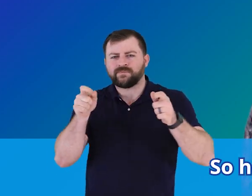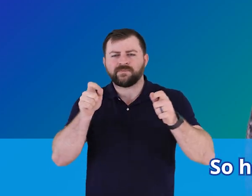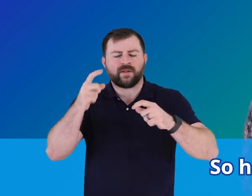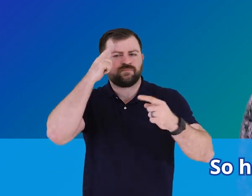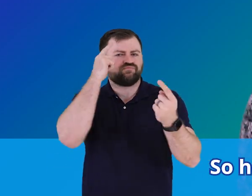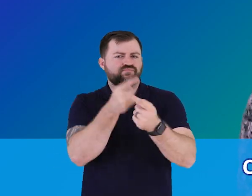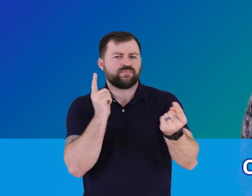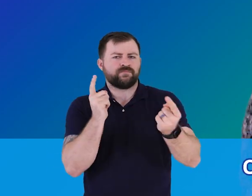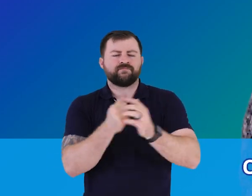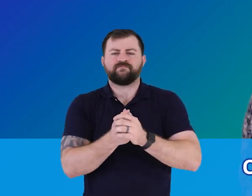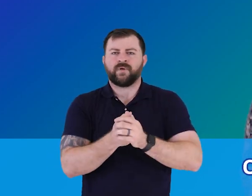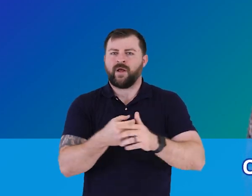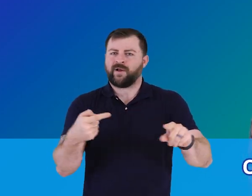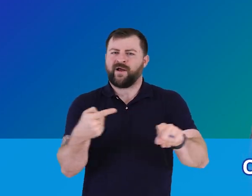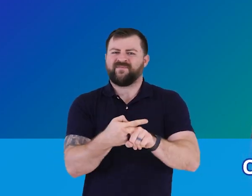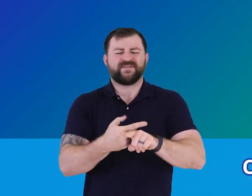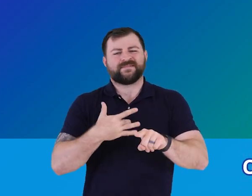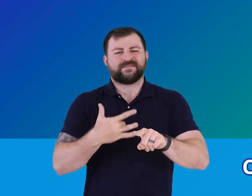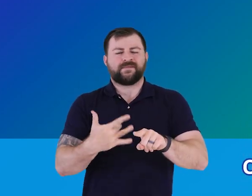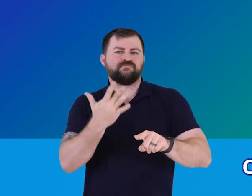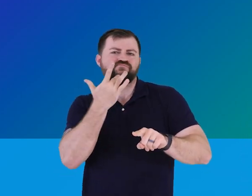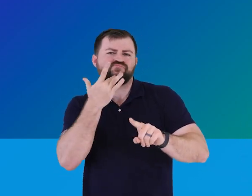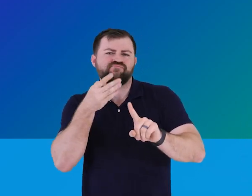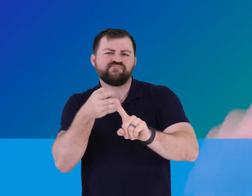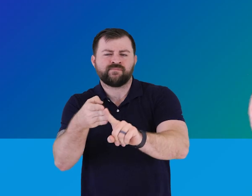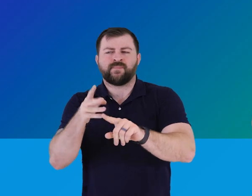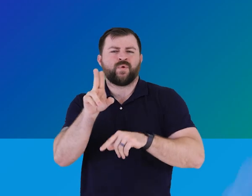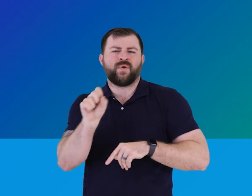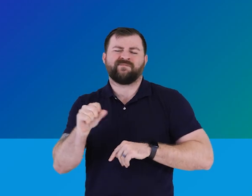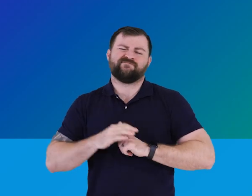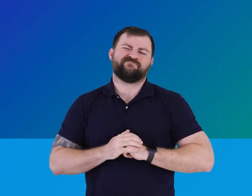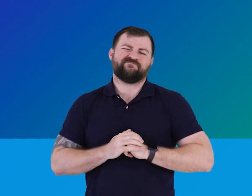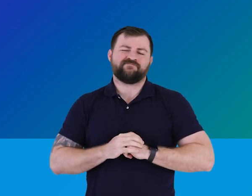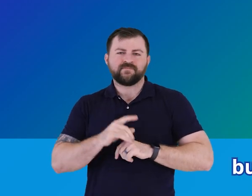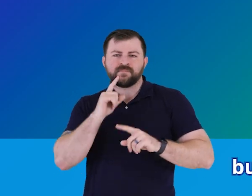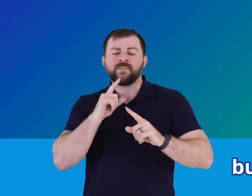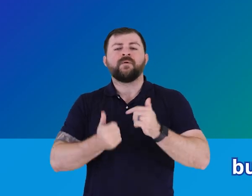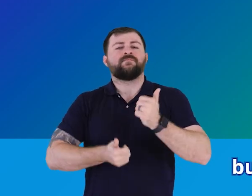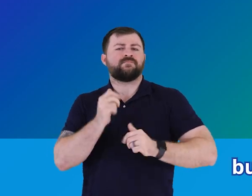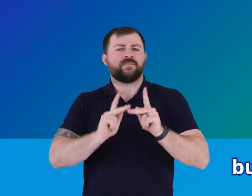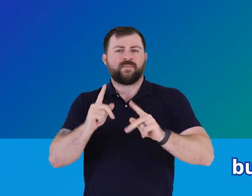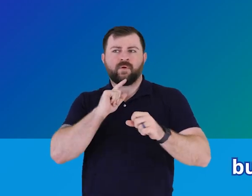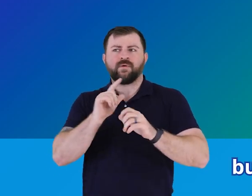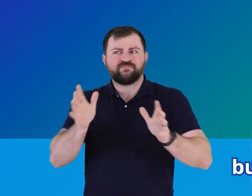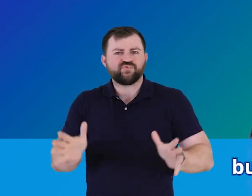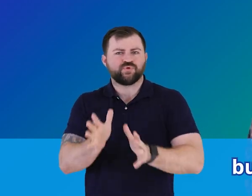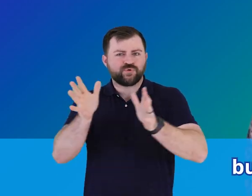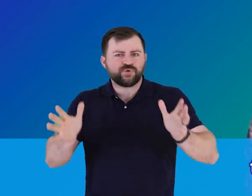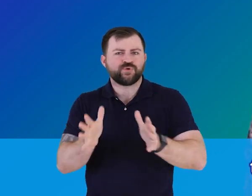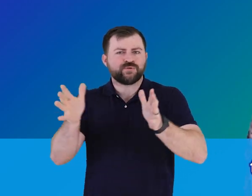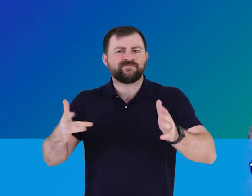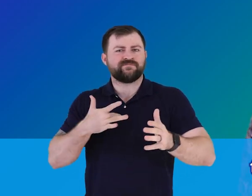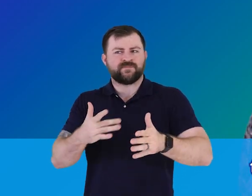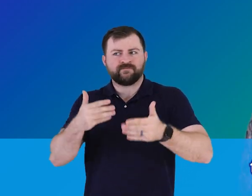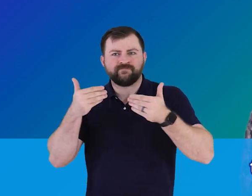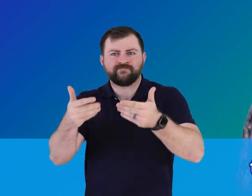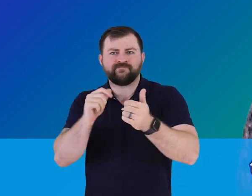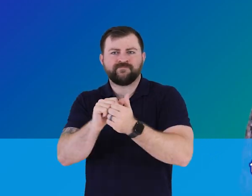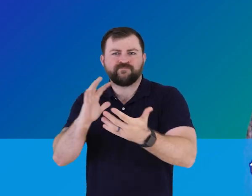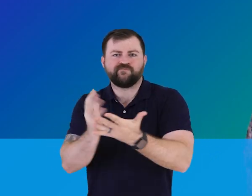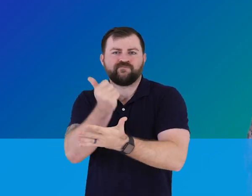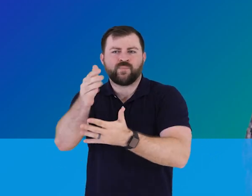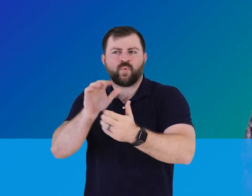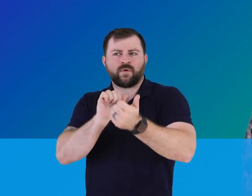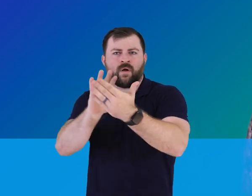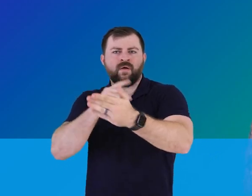disagreement? Conflict isn't usually desirable, for example, in the US, but people are often encouraged to deal directly with